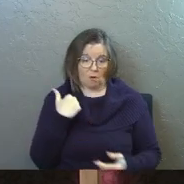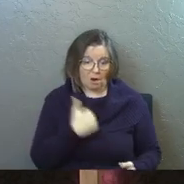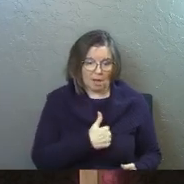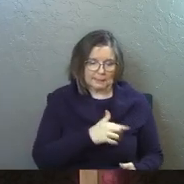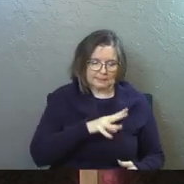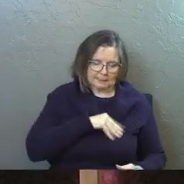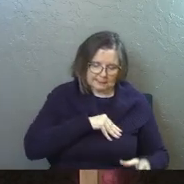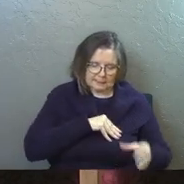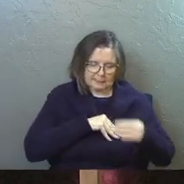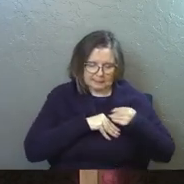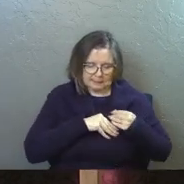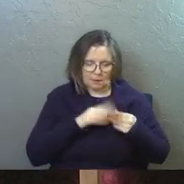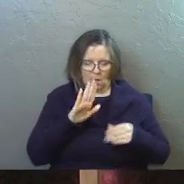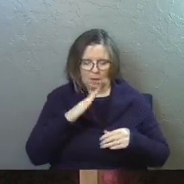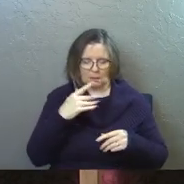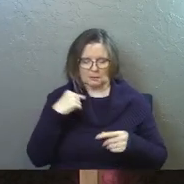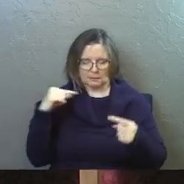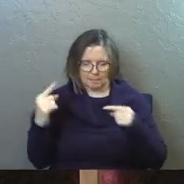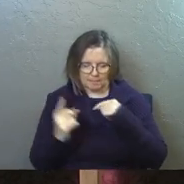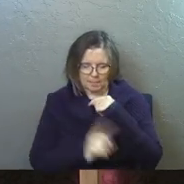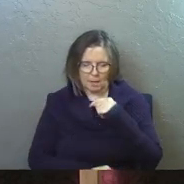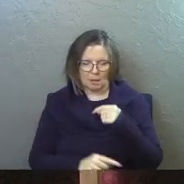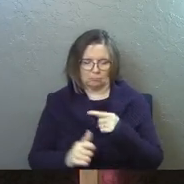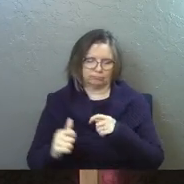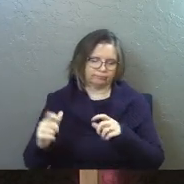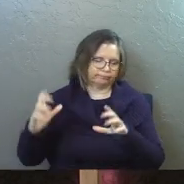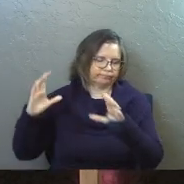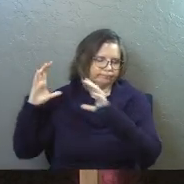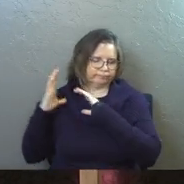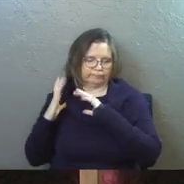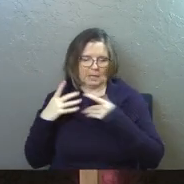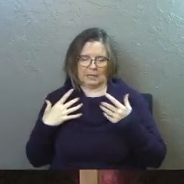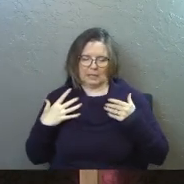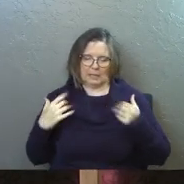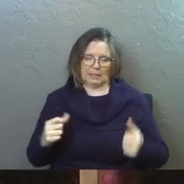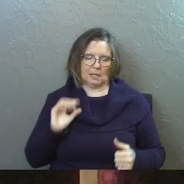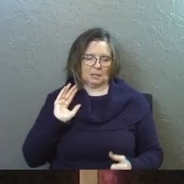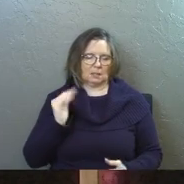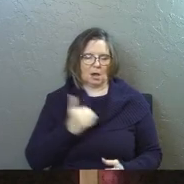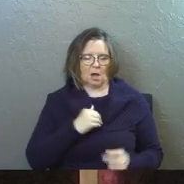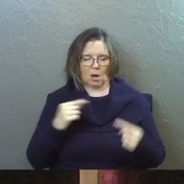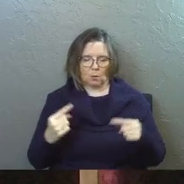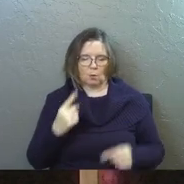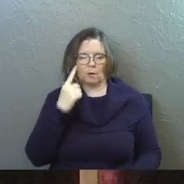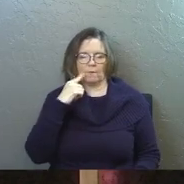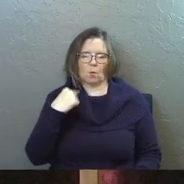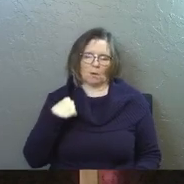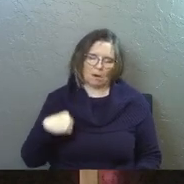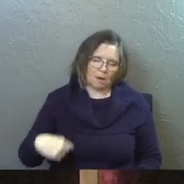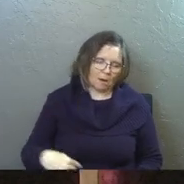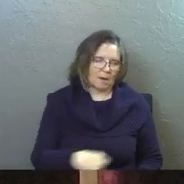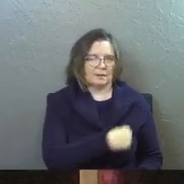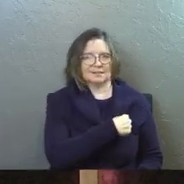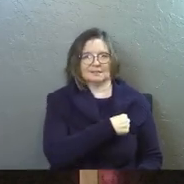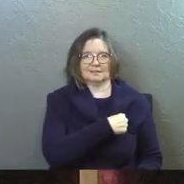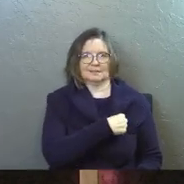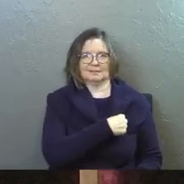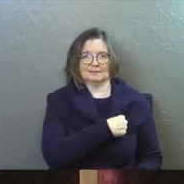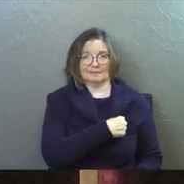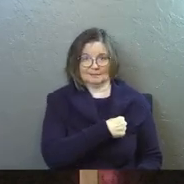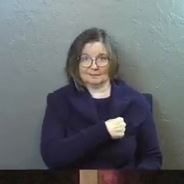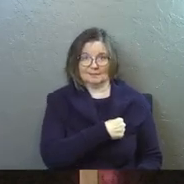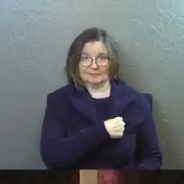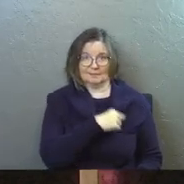carried all of our punishment on his back. He healed our deepest wounds for us. You're getting it now.